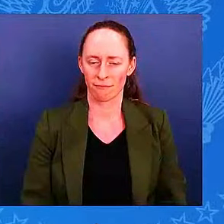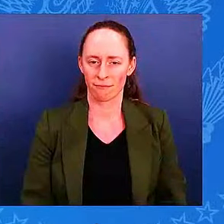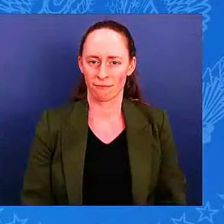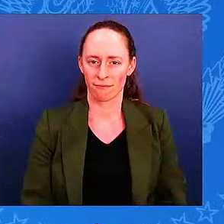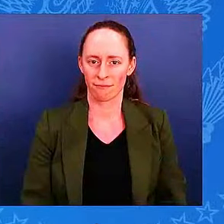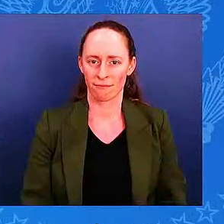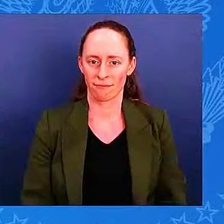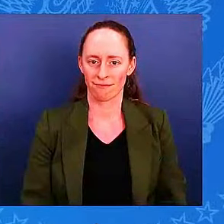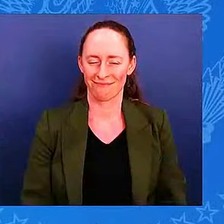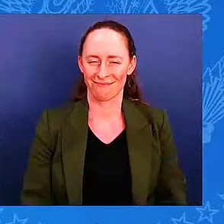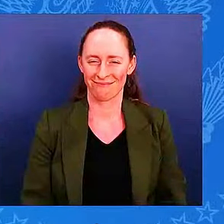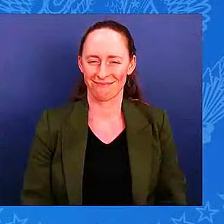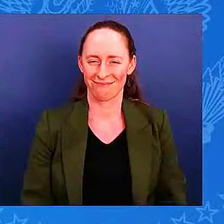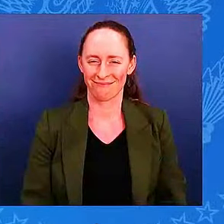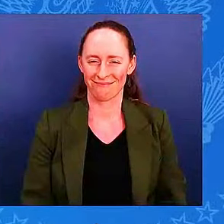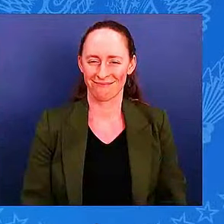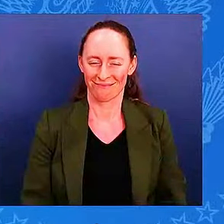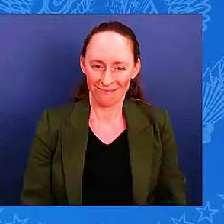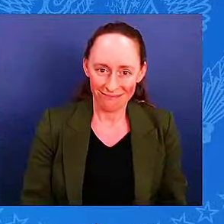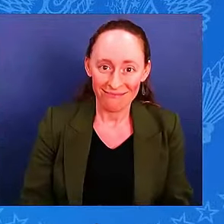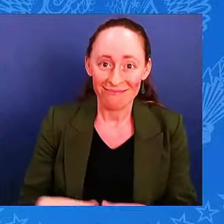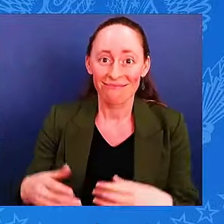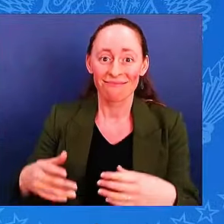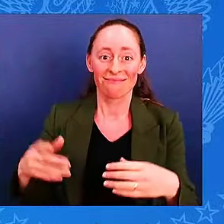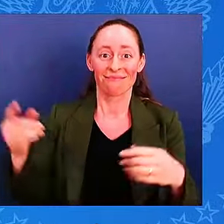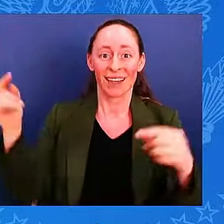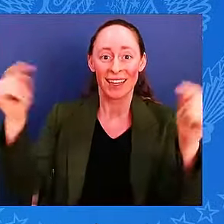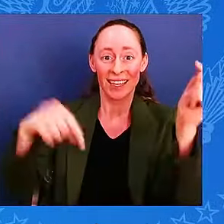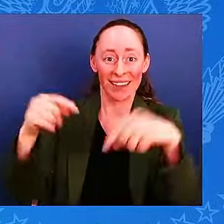Please welcome the President of the United States.